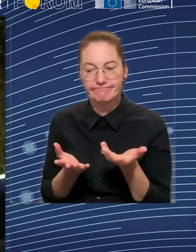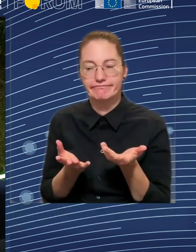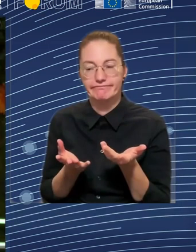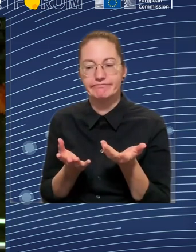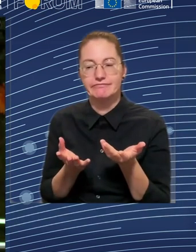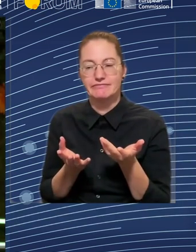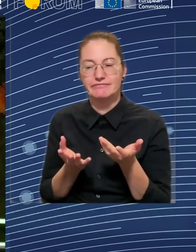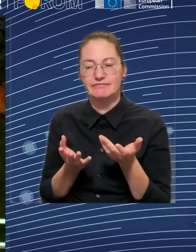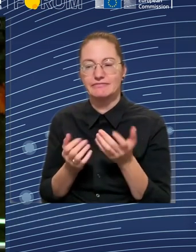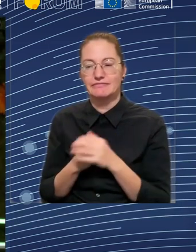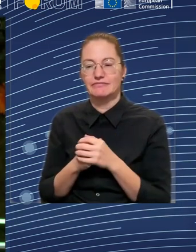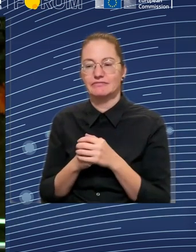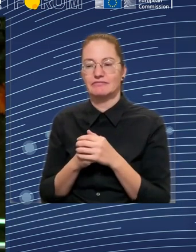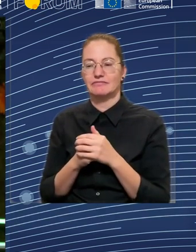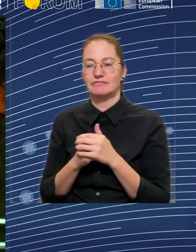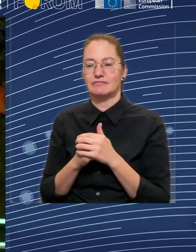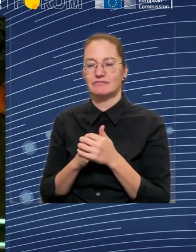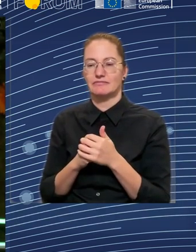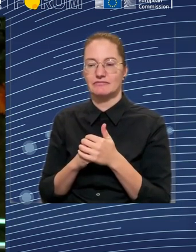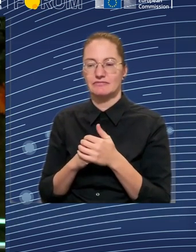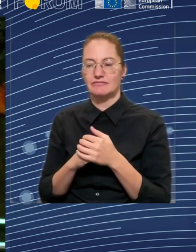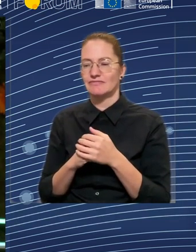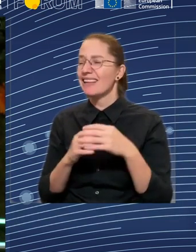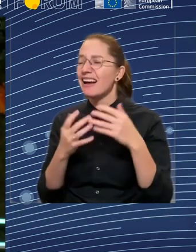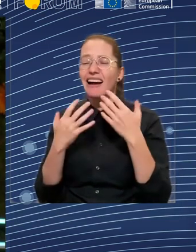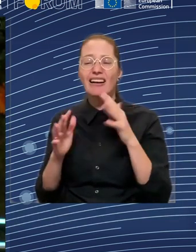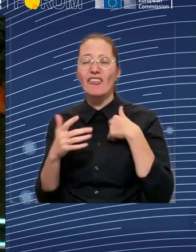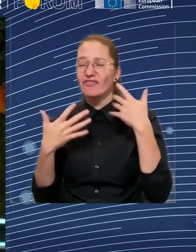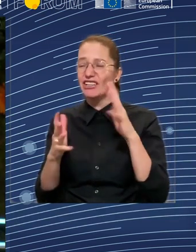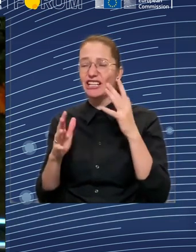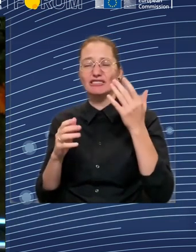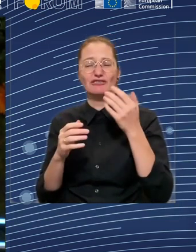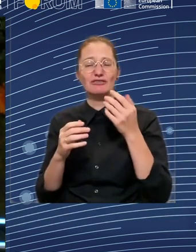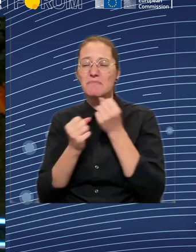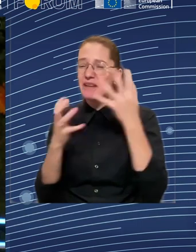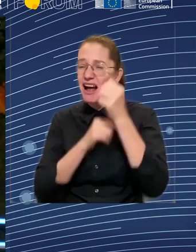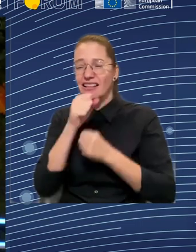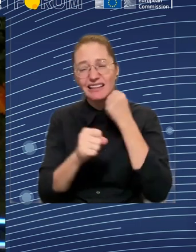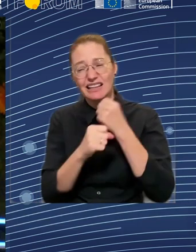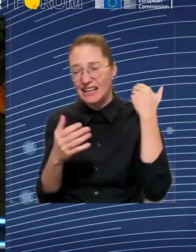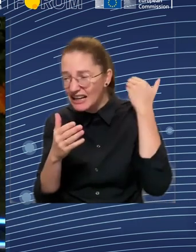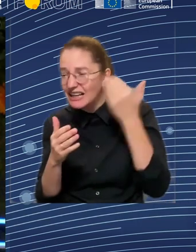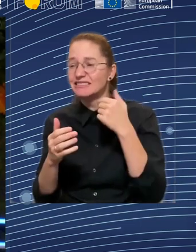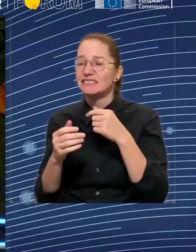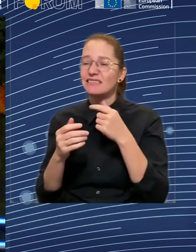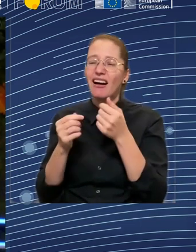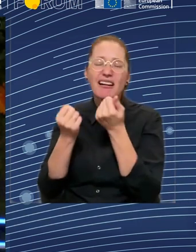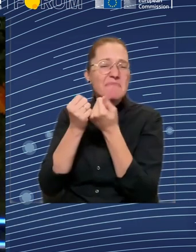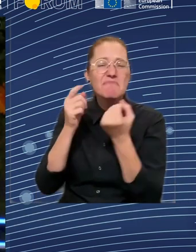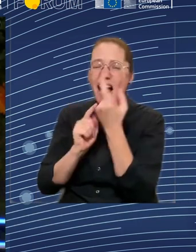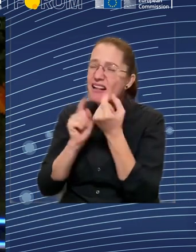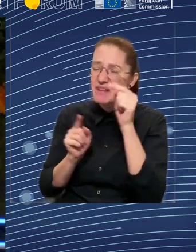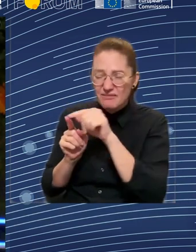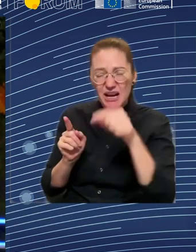So, I understand why the commission can't really do anything in the area, but it is a problem. So,